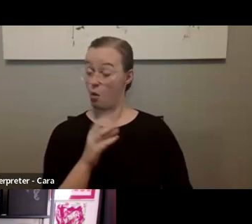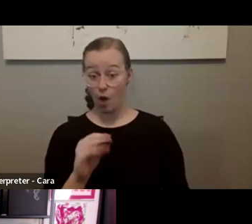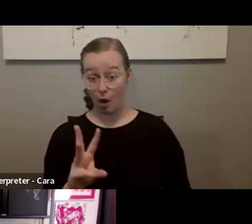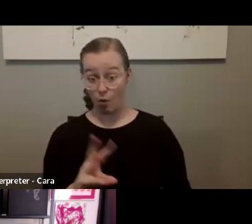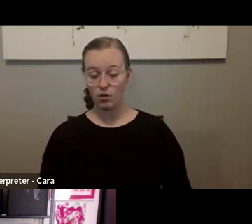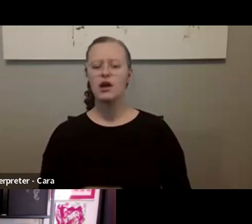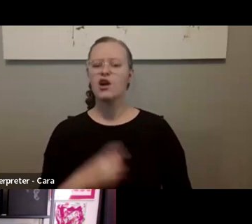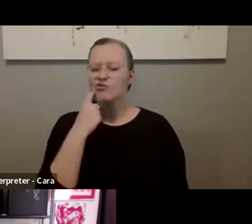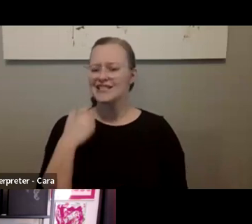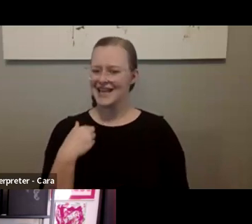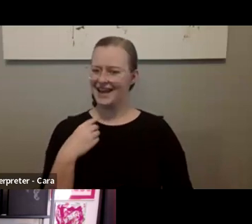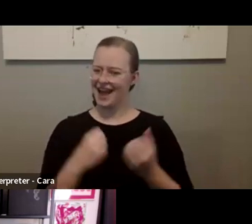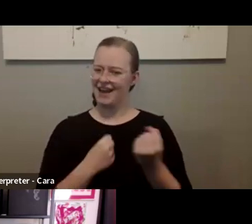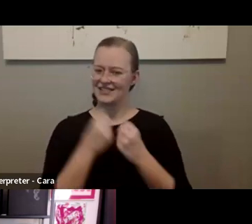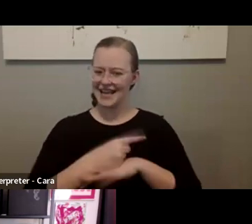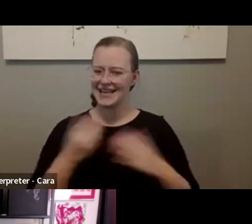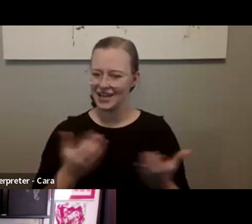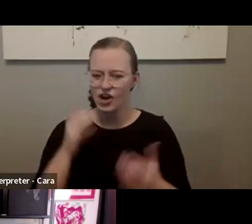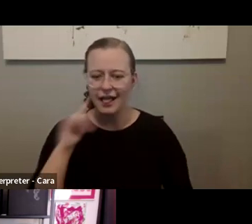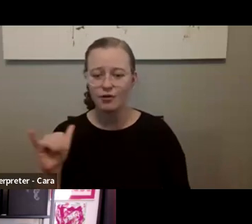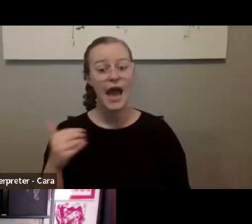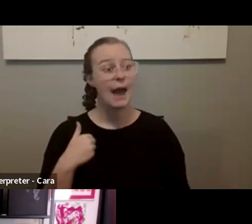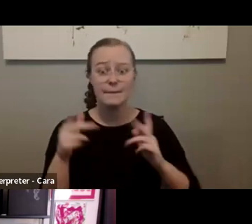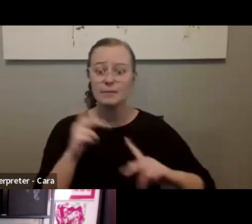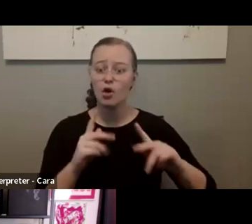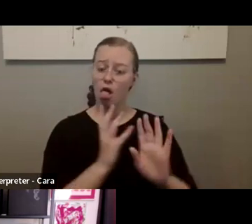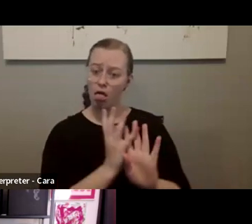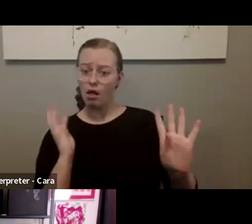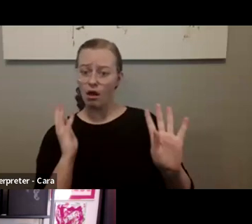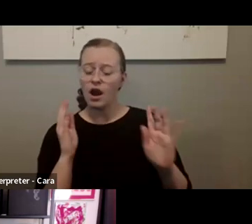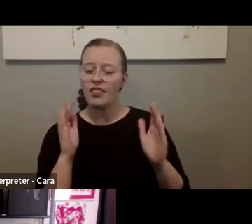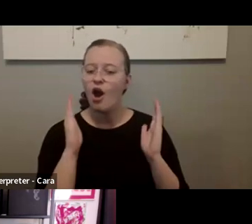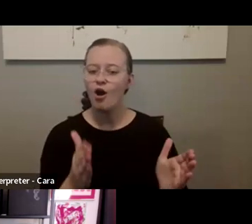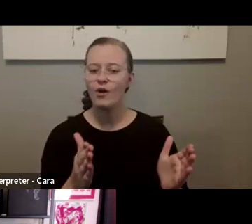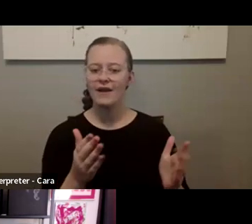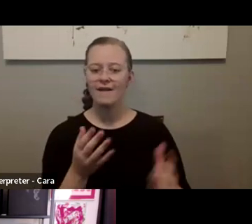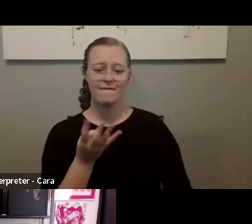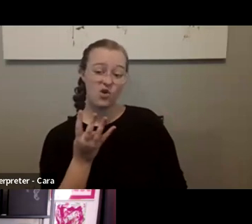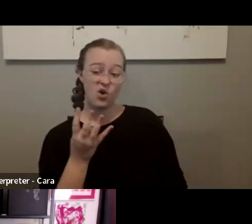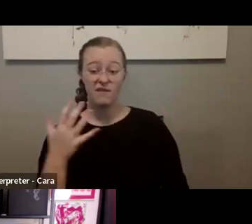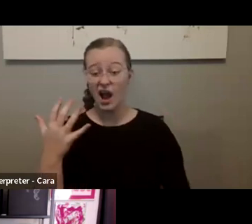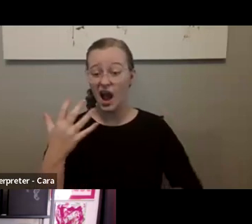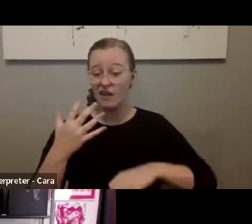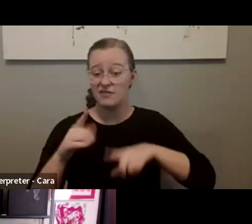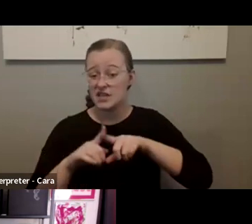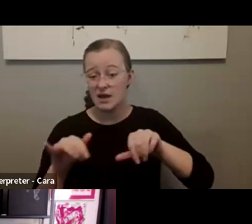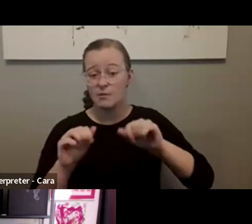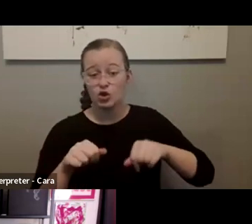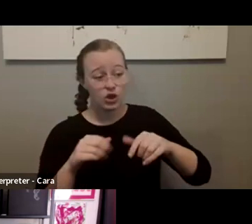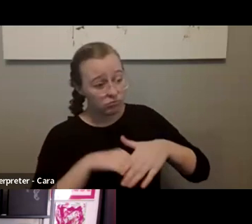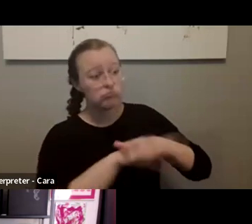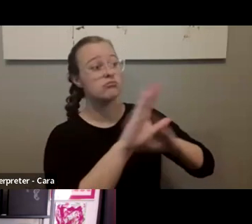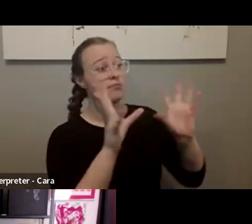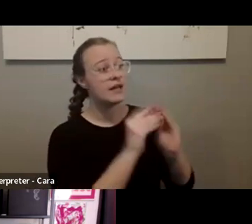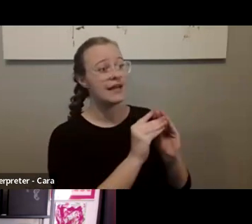advocacy day here in California. We had a lot of people out in the hallway when only four or five could go into the actual meeting, but I can tell you then they came out and